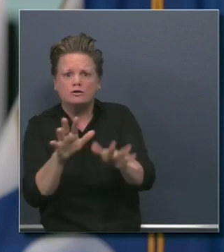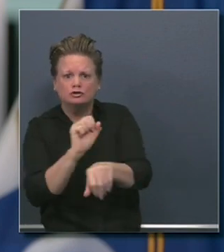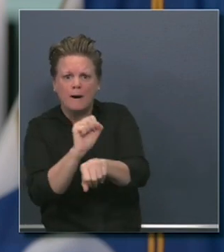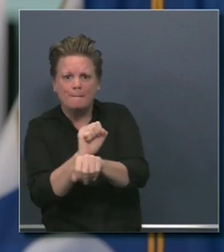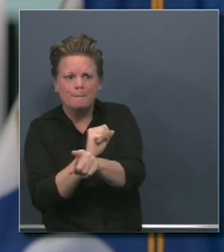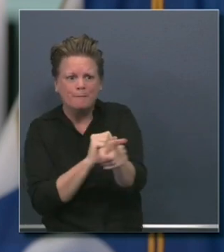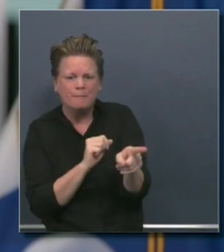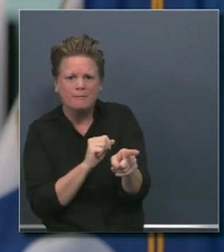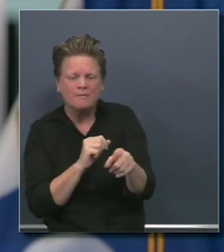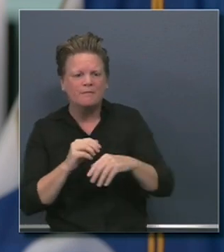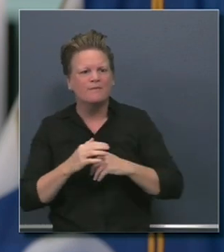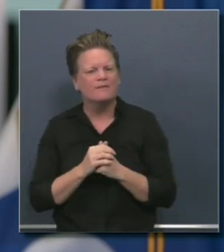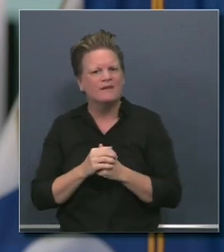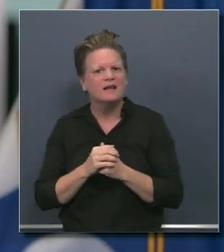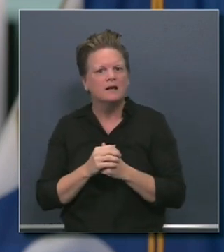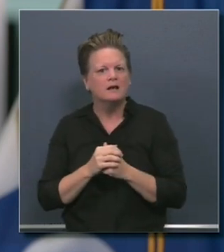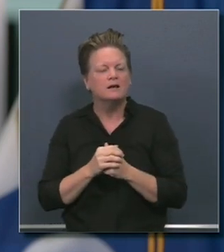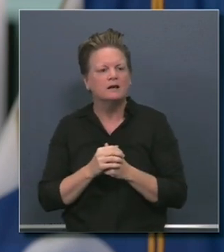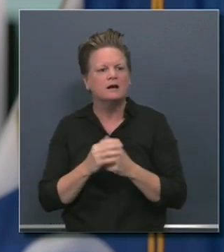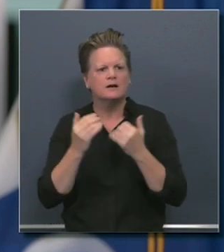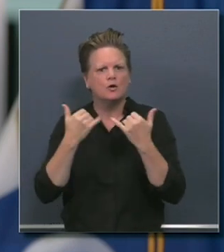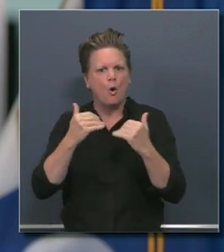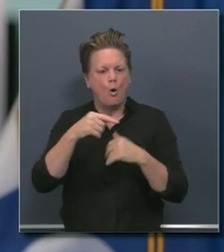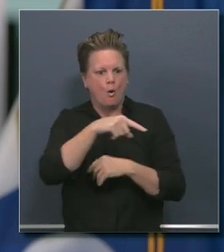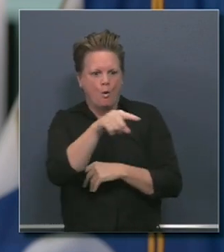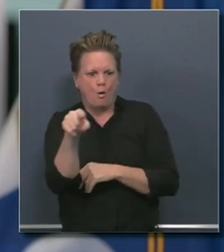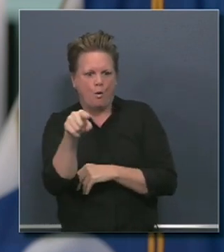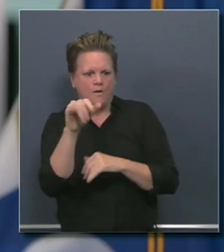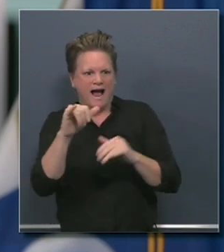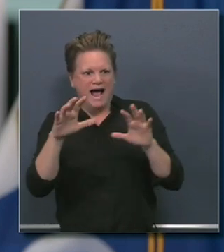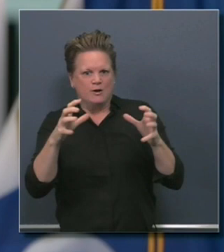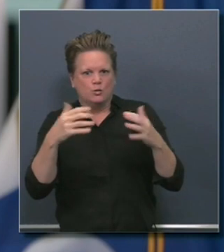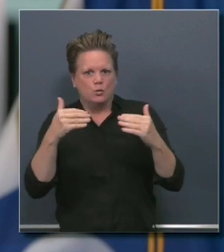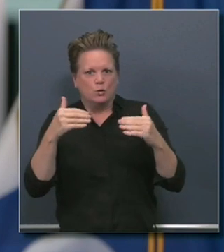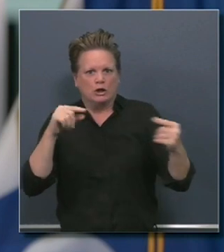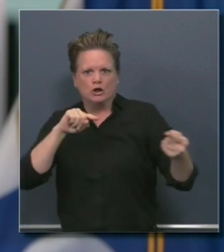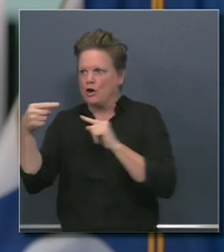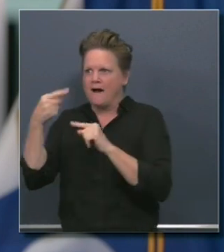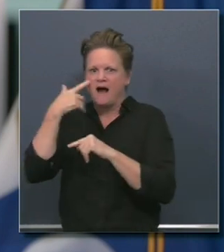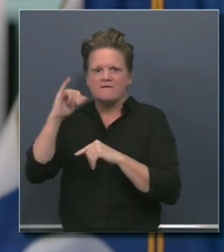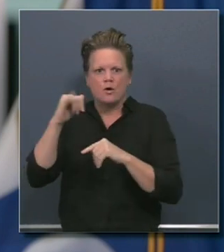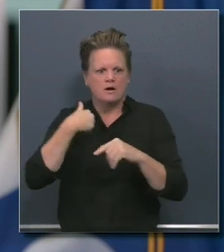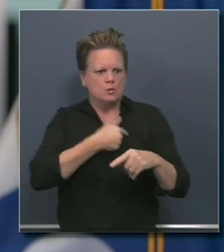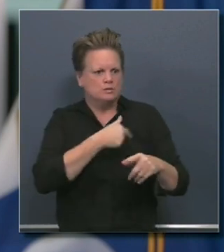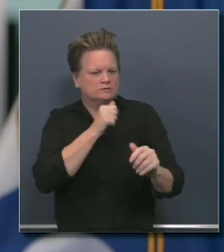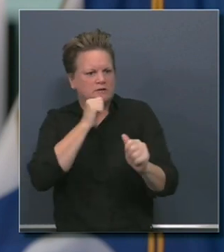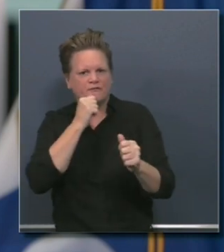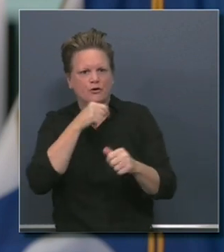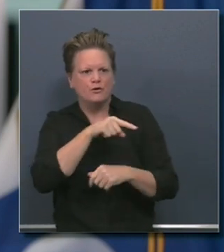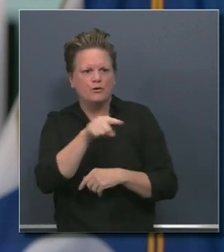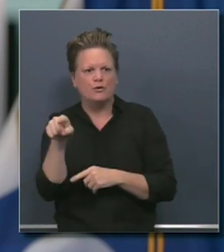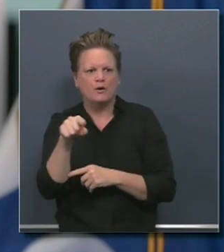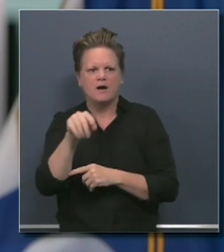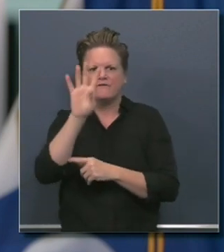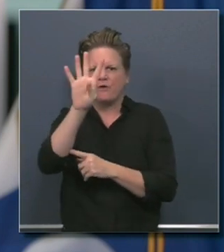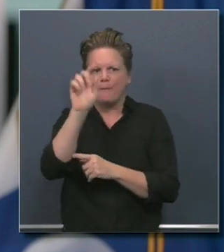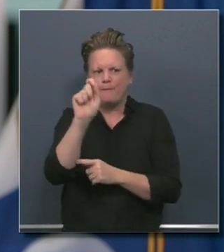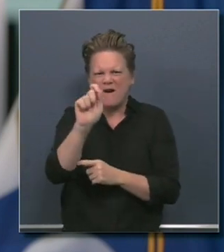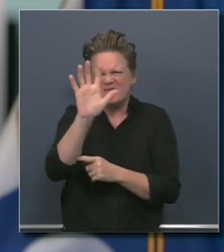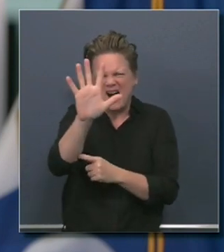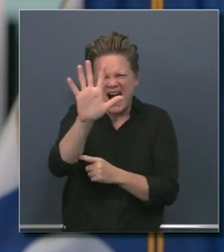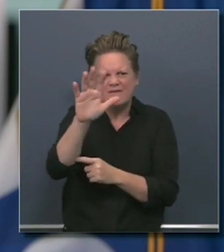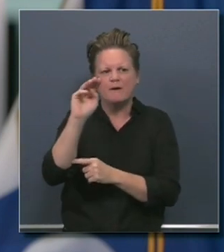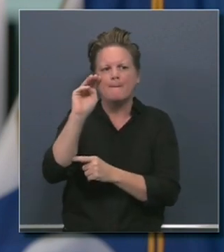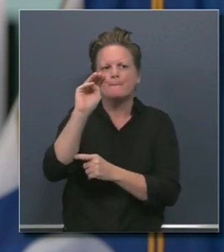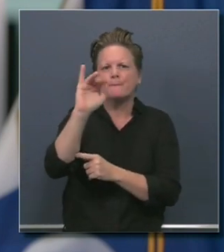to people struggling and suffering because of the economic consequences. 4.5 million Californians that have